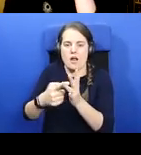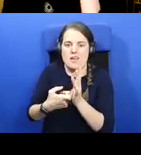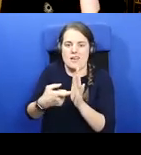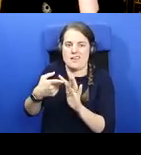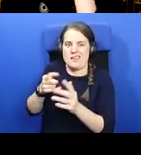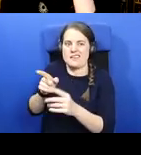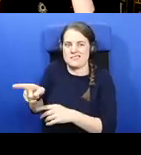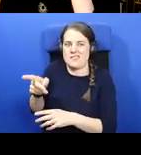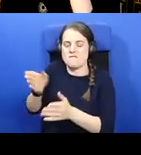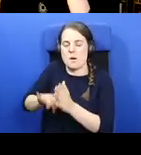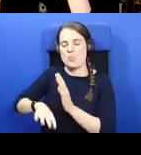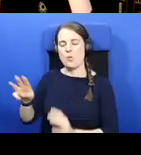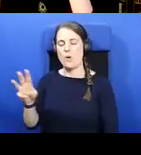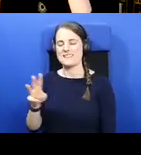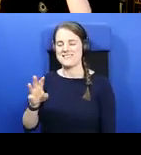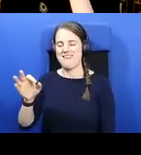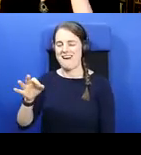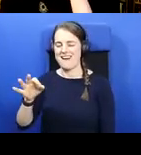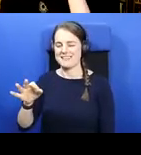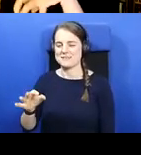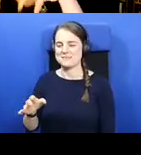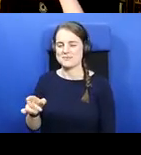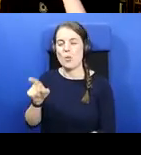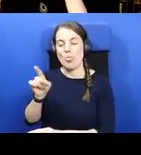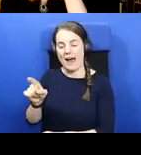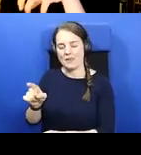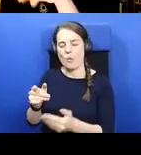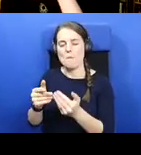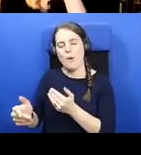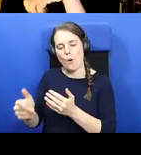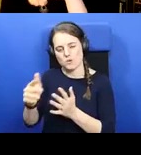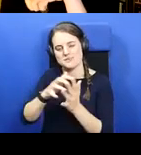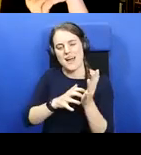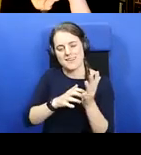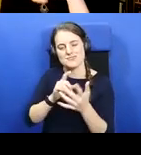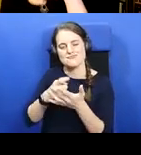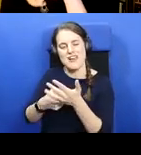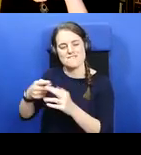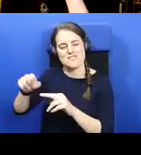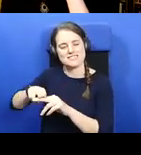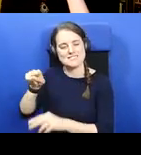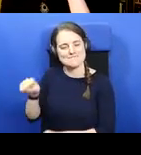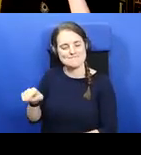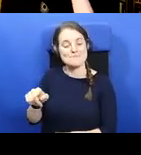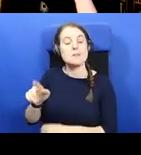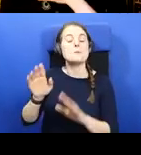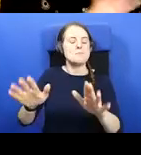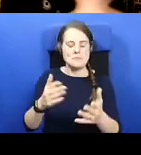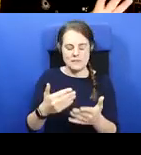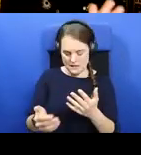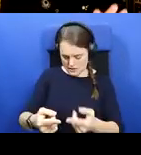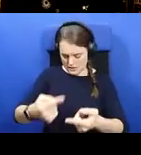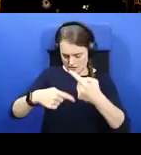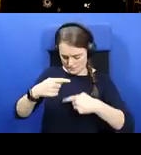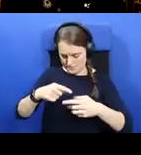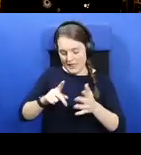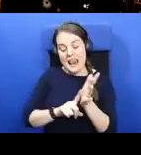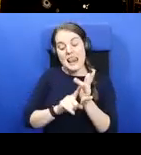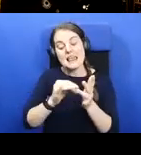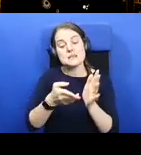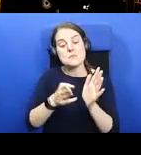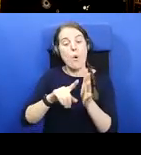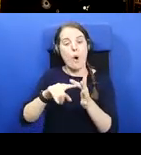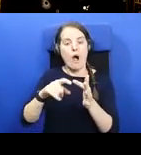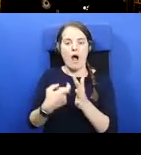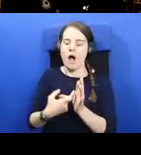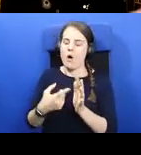this Lismore they're talking about. Malogh is quite closely connected with the politics. has loads of dedications, I should